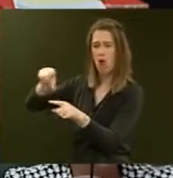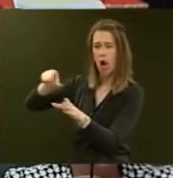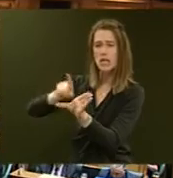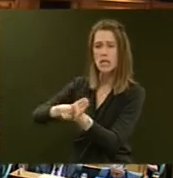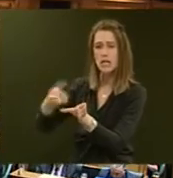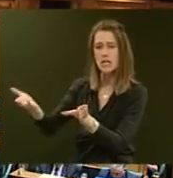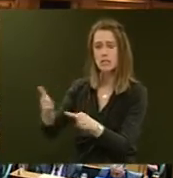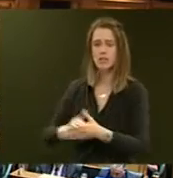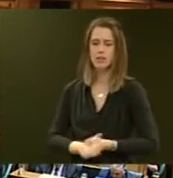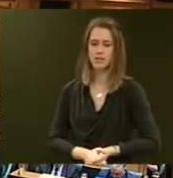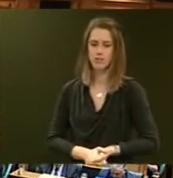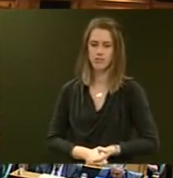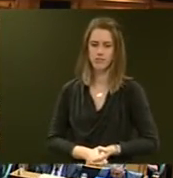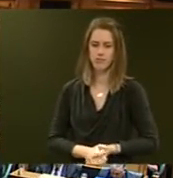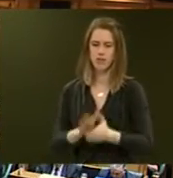of government.